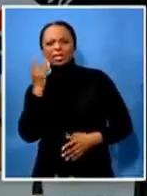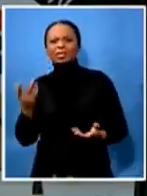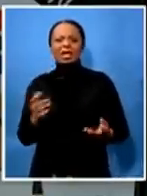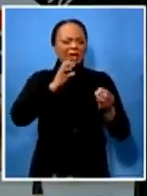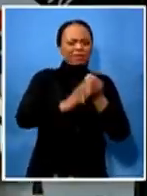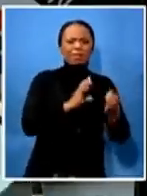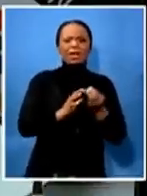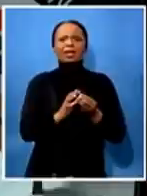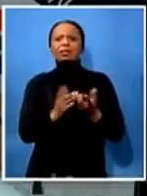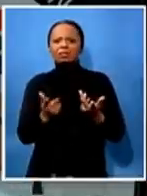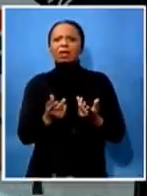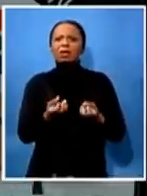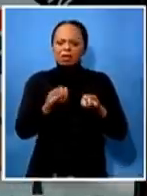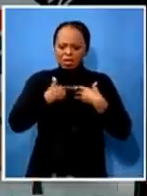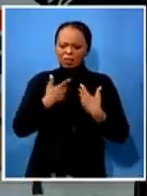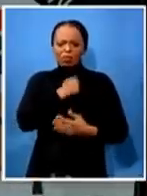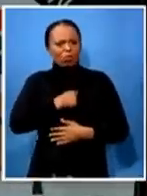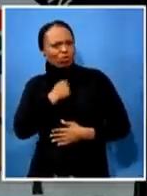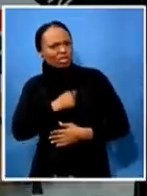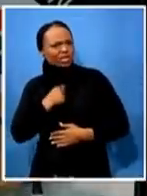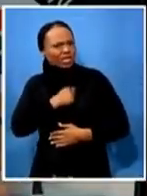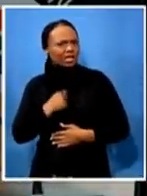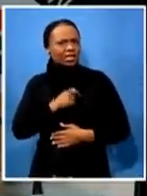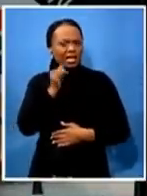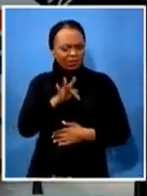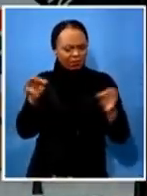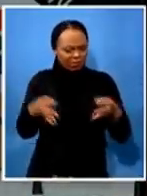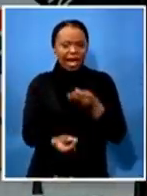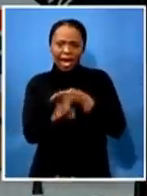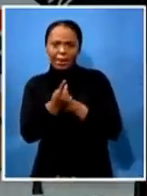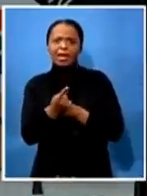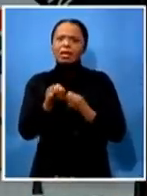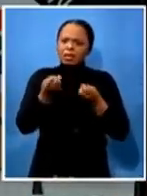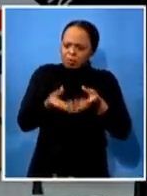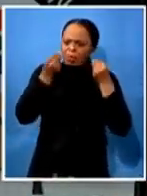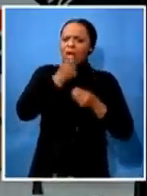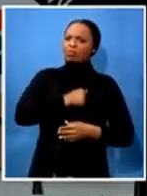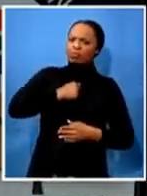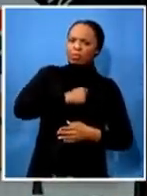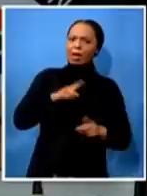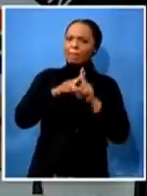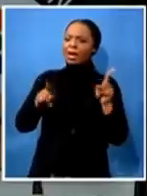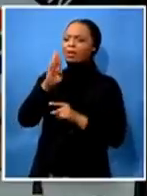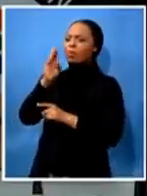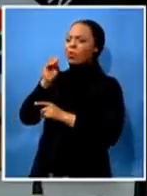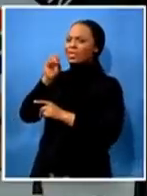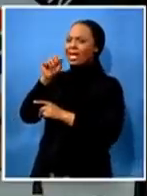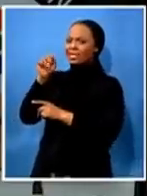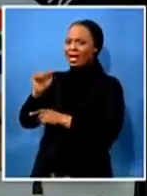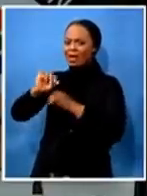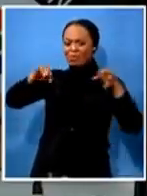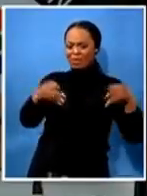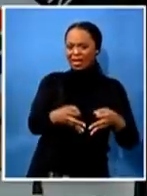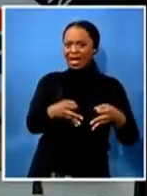but we all know chair that to claim that busasa buried my son and family is so hating derogatory